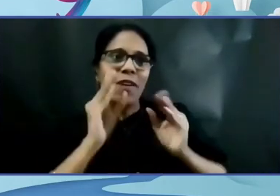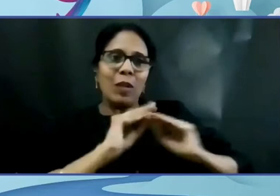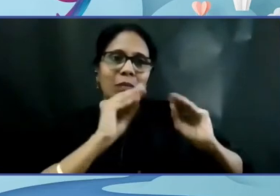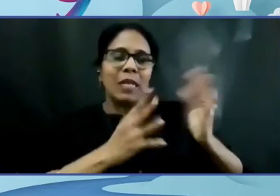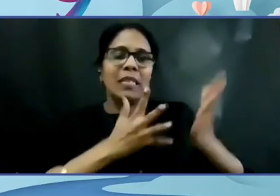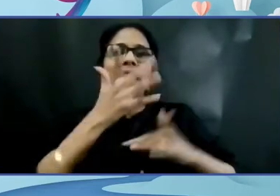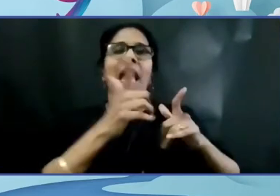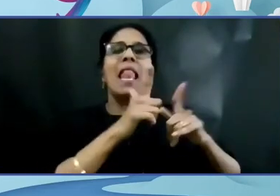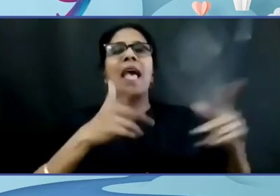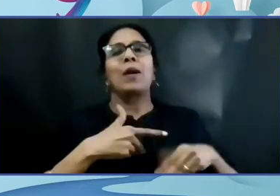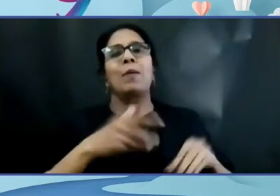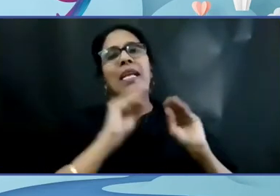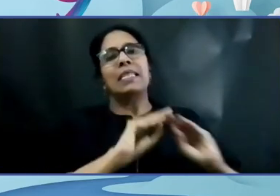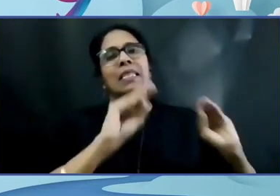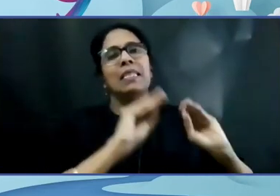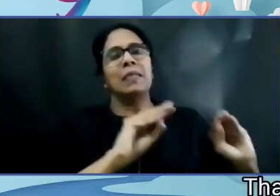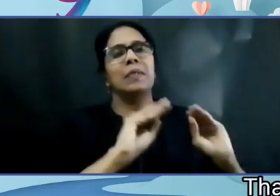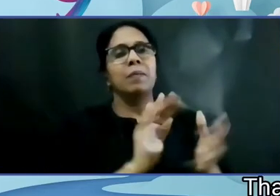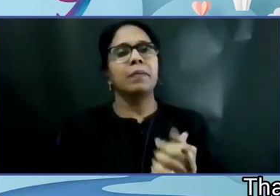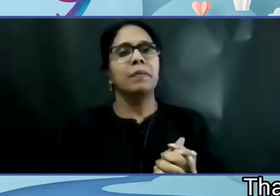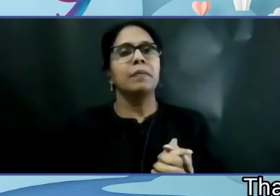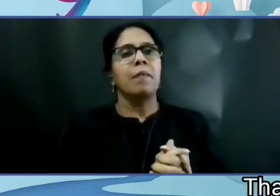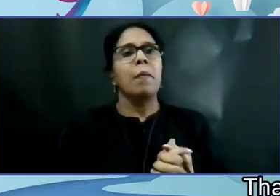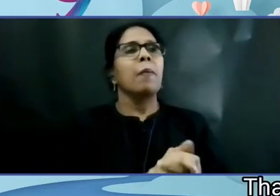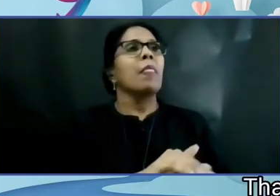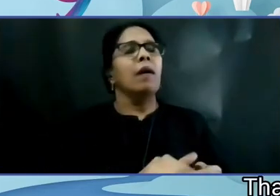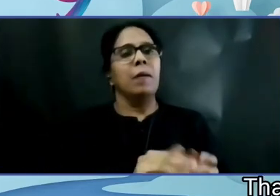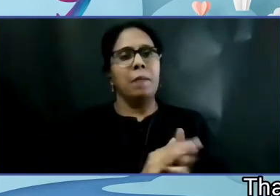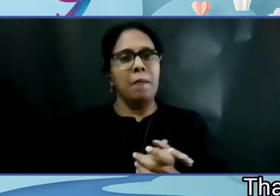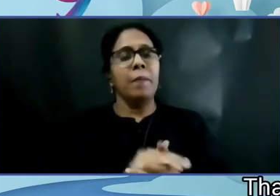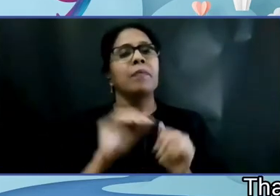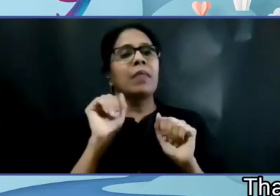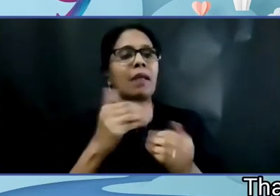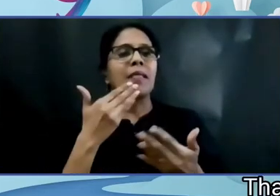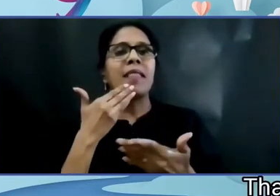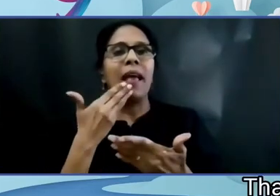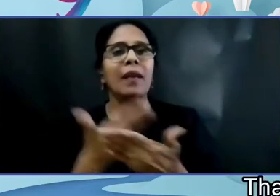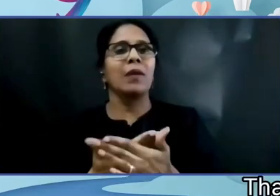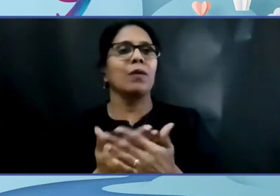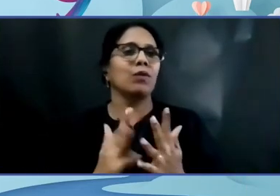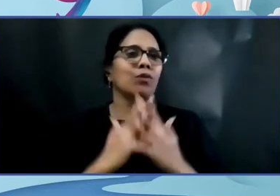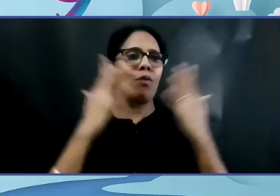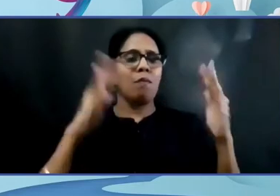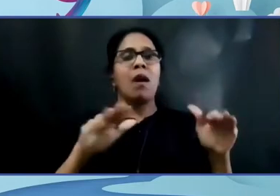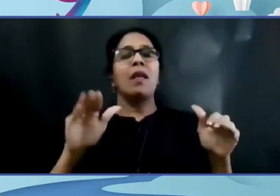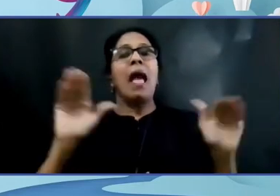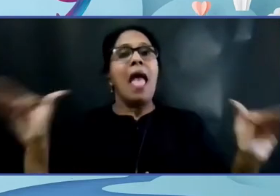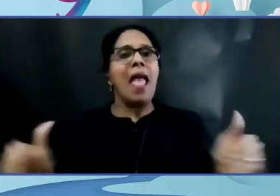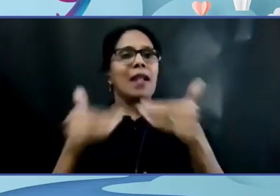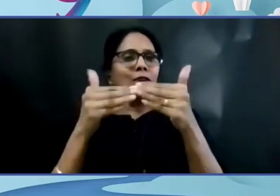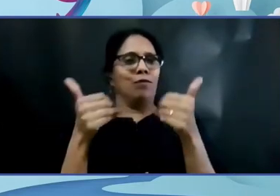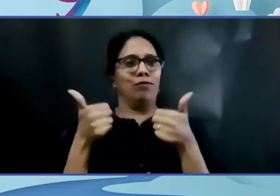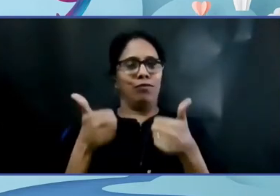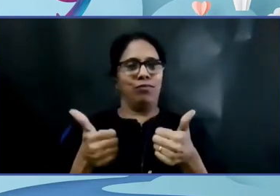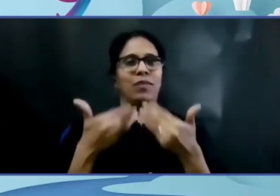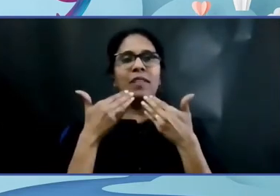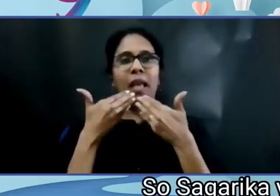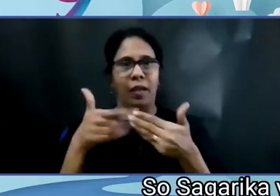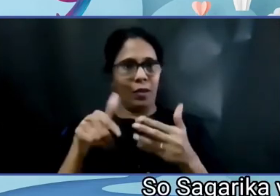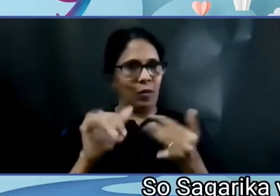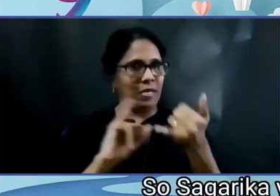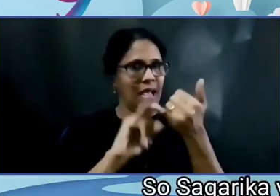what I'm speaking with them. Thank you and thank you everyone for a lovely introduction. Now back to Sagarika.